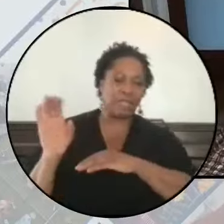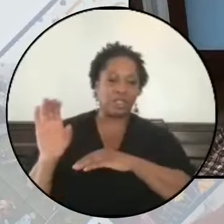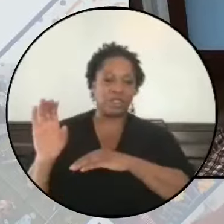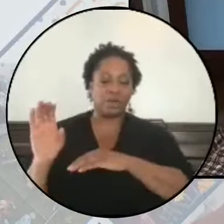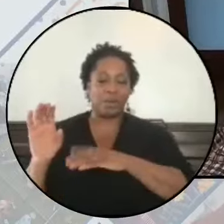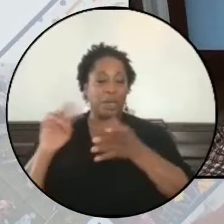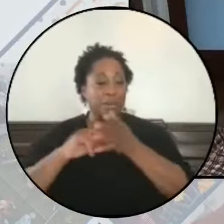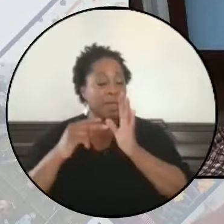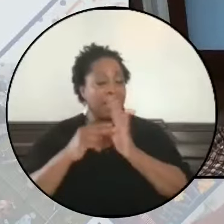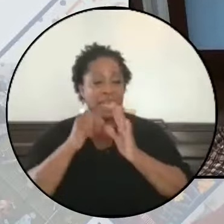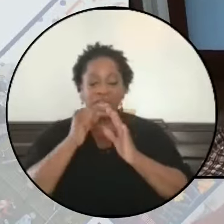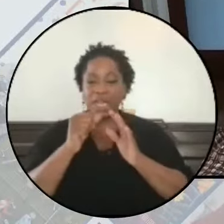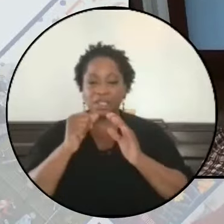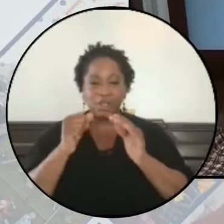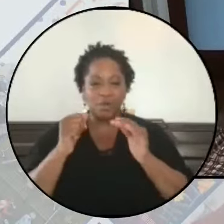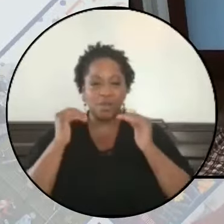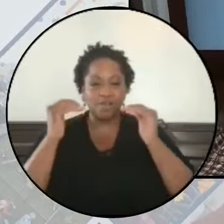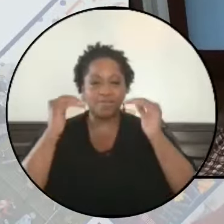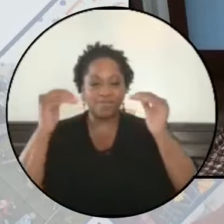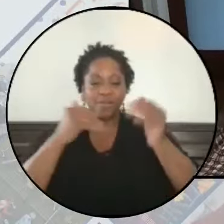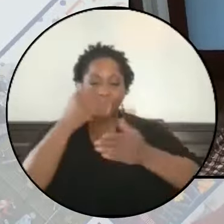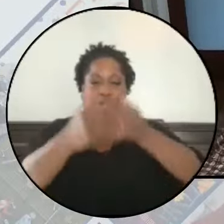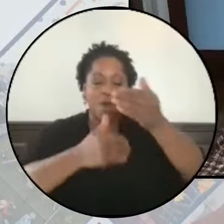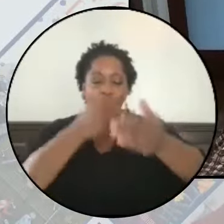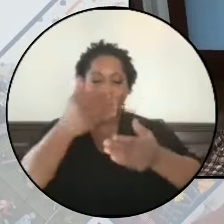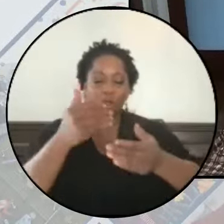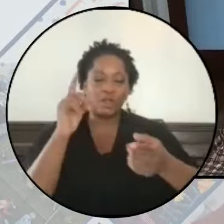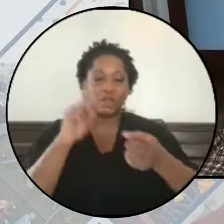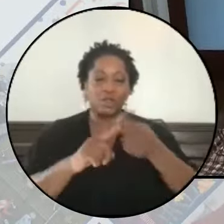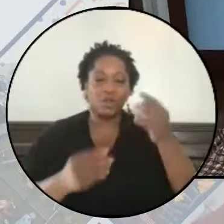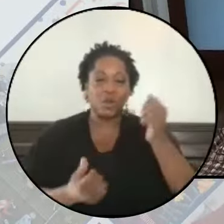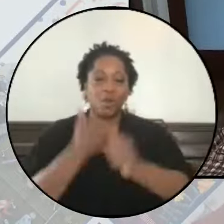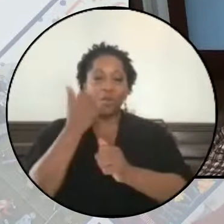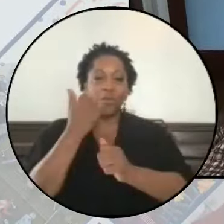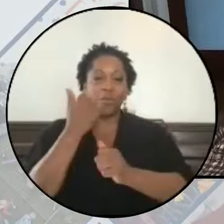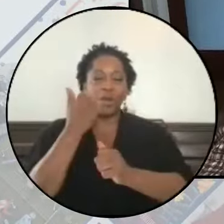progress toward a more habitable future for all.